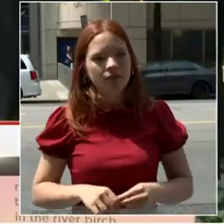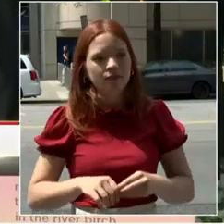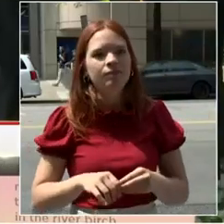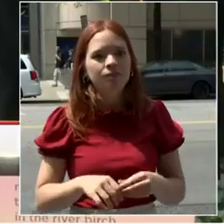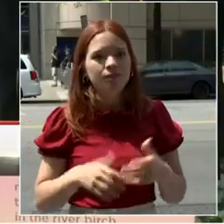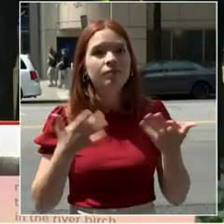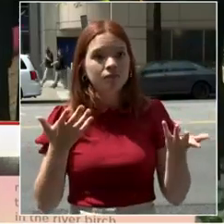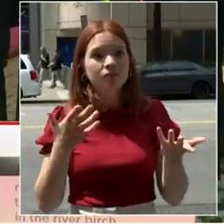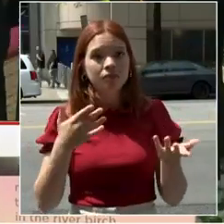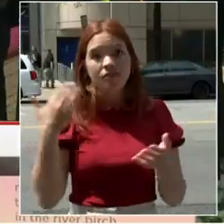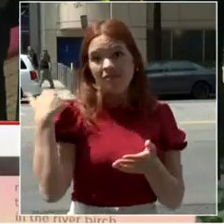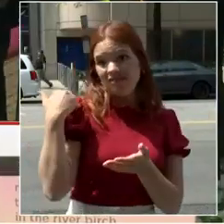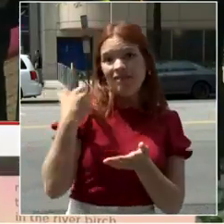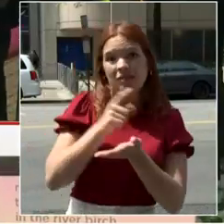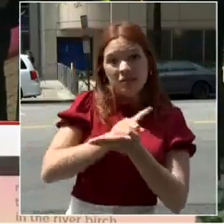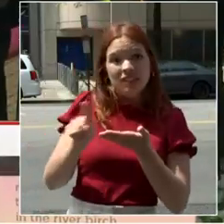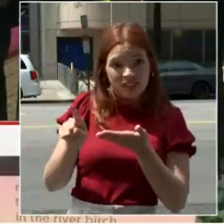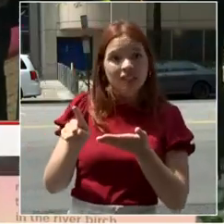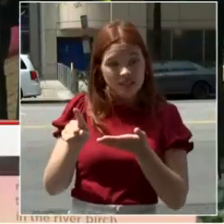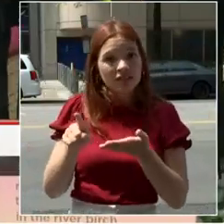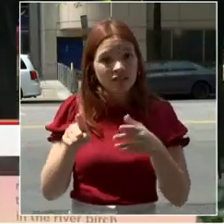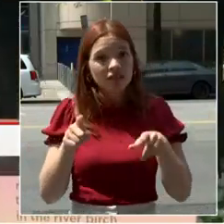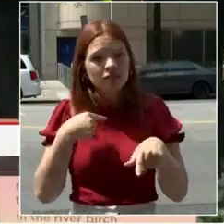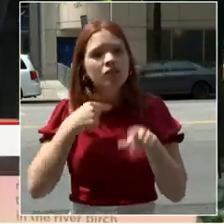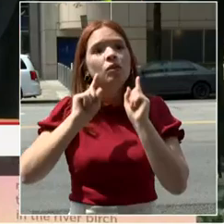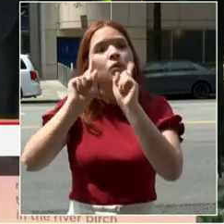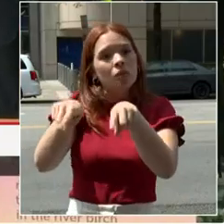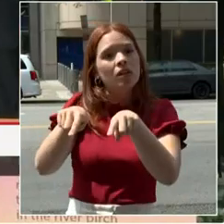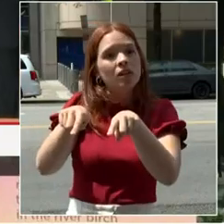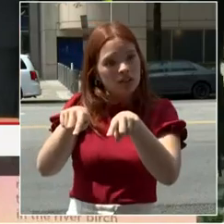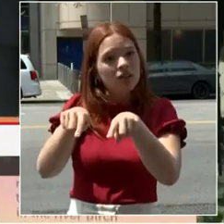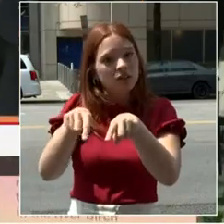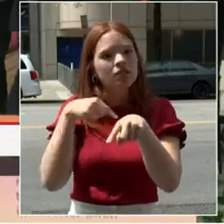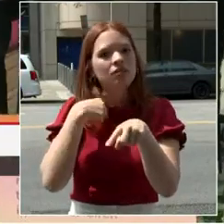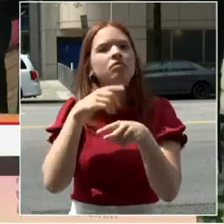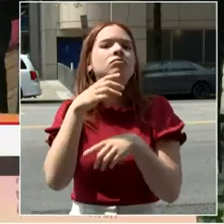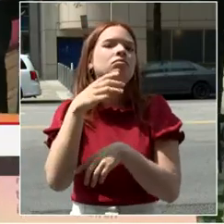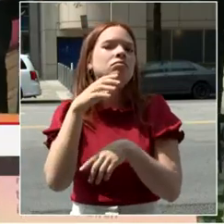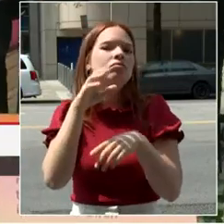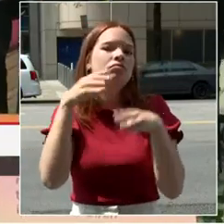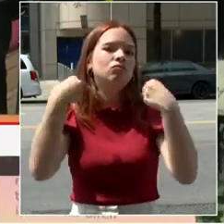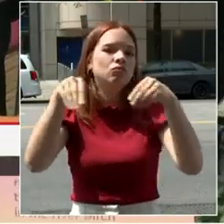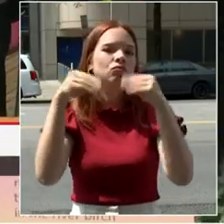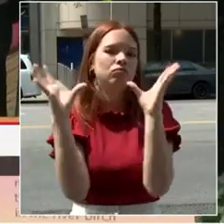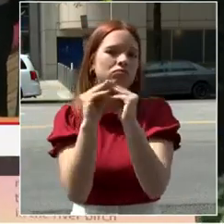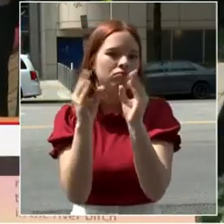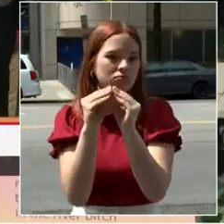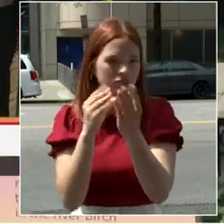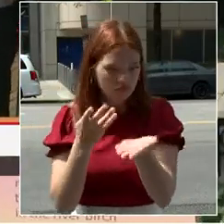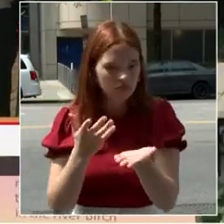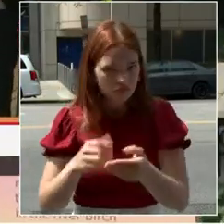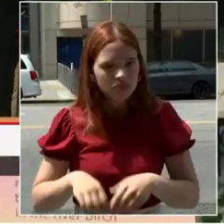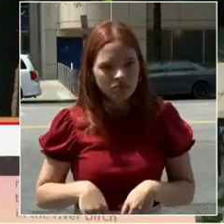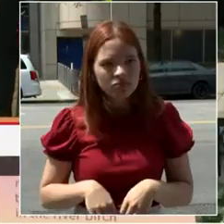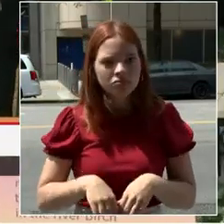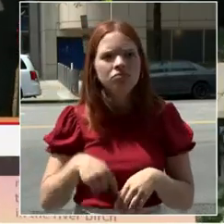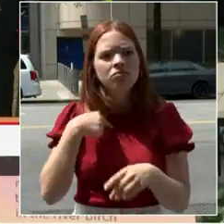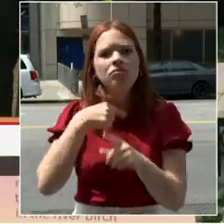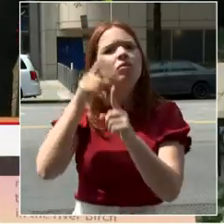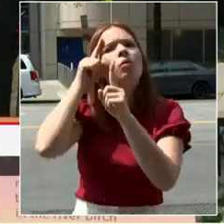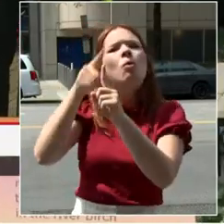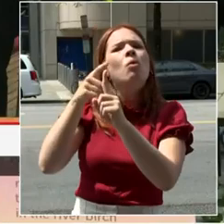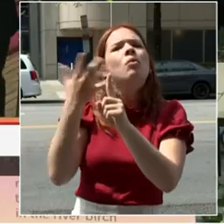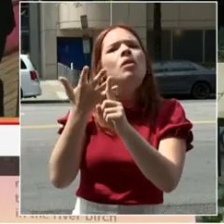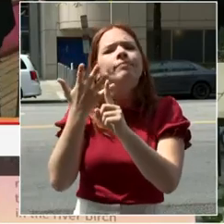one goal, and that is attracting retail activity to our city. Our neighborhoods